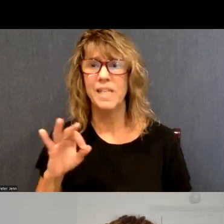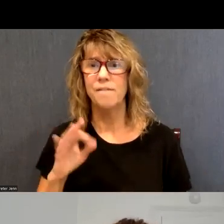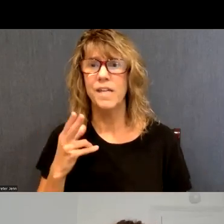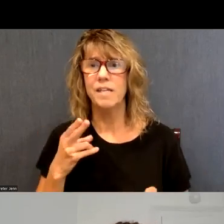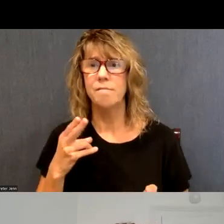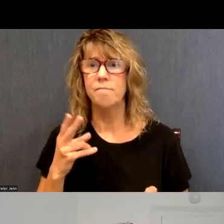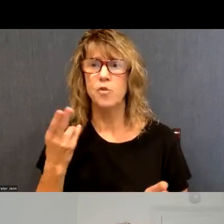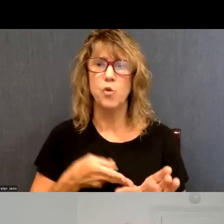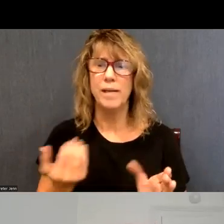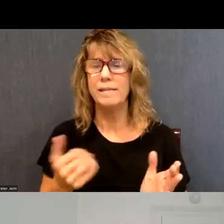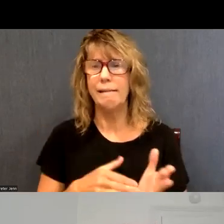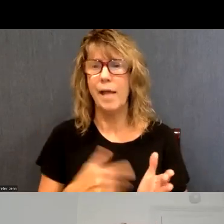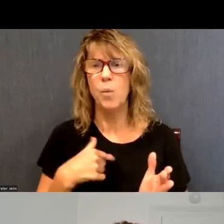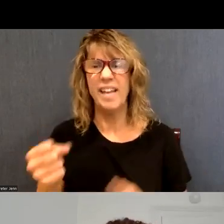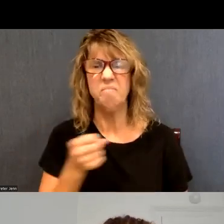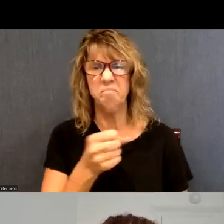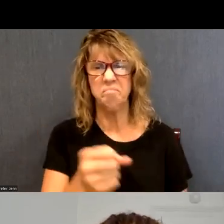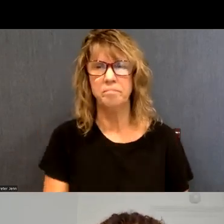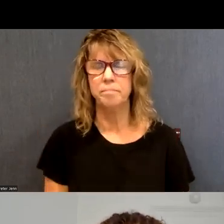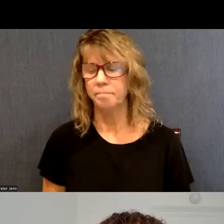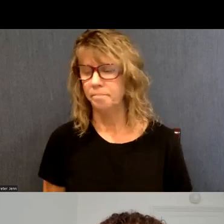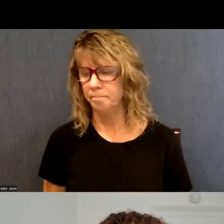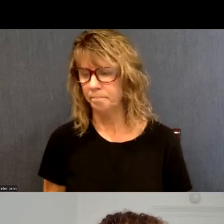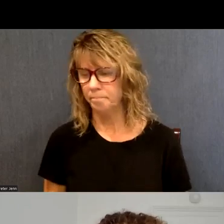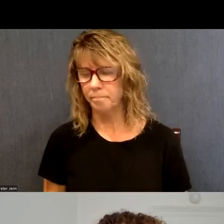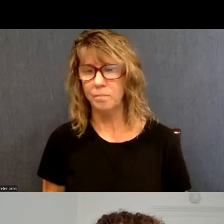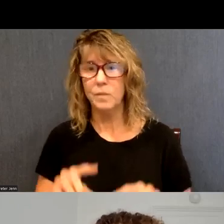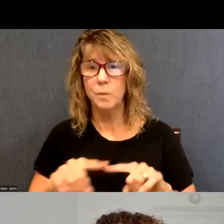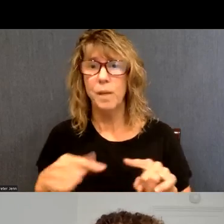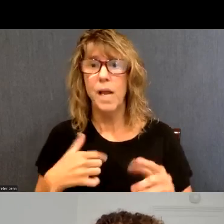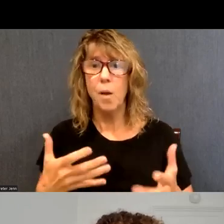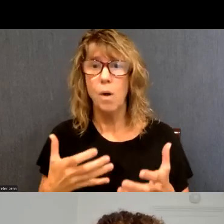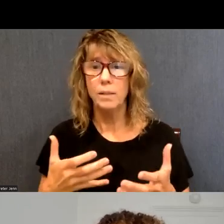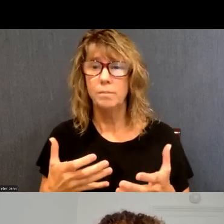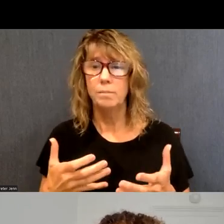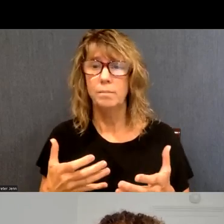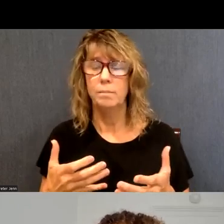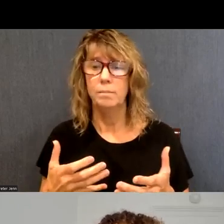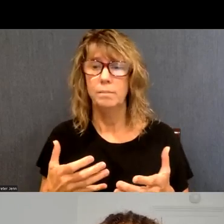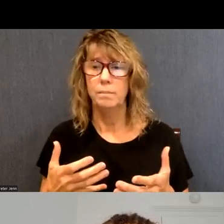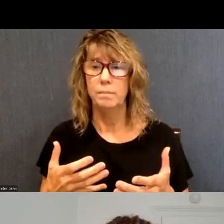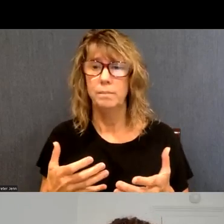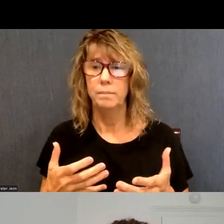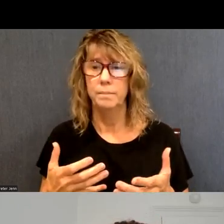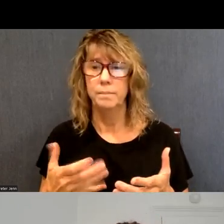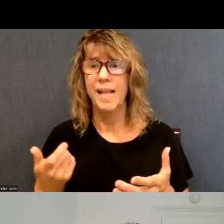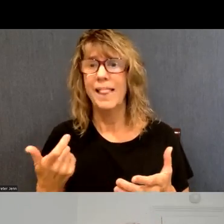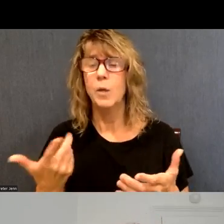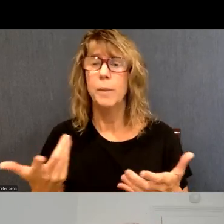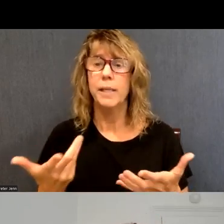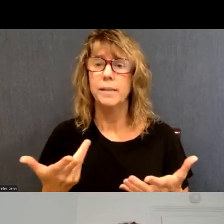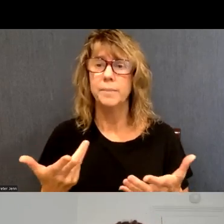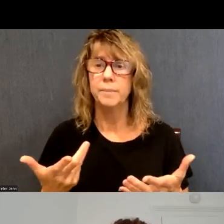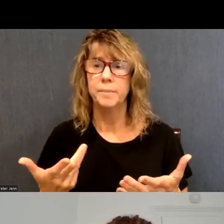seconds, we'll be able to get him on. Um, but given that I want to just open it up, um, a little bit now in